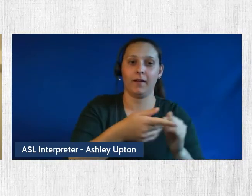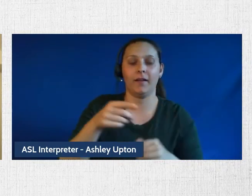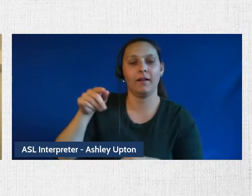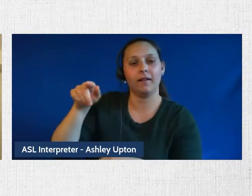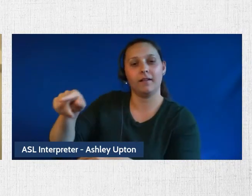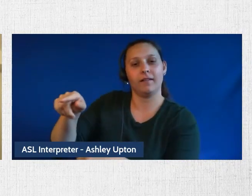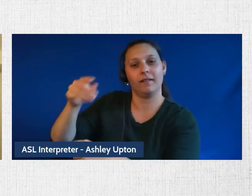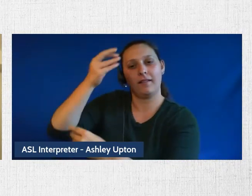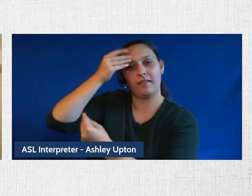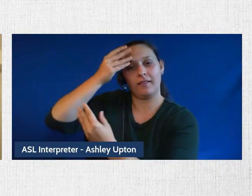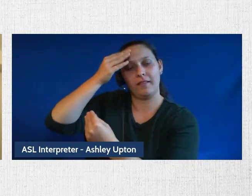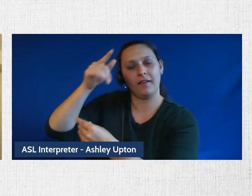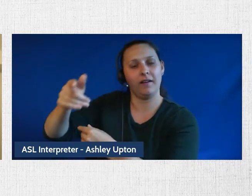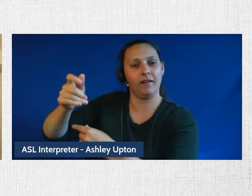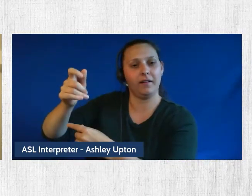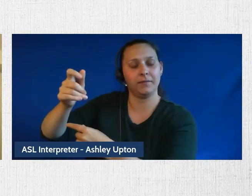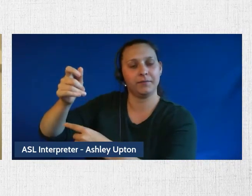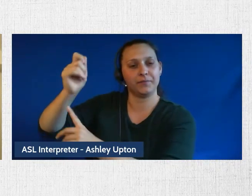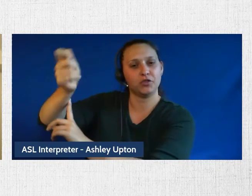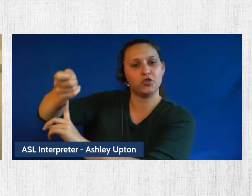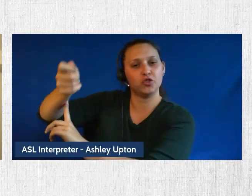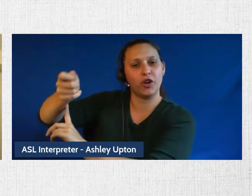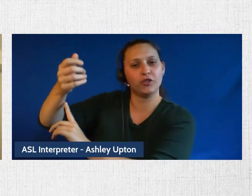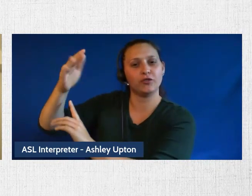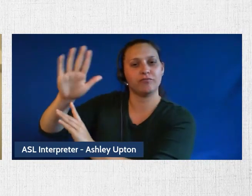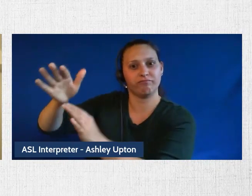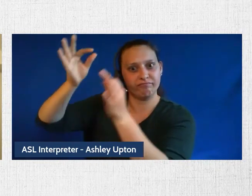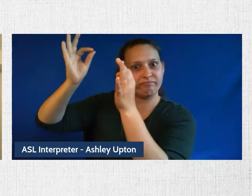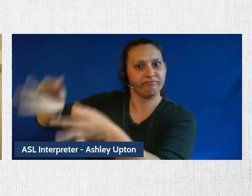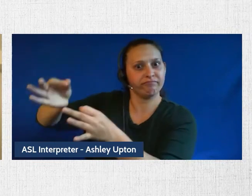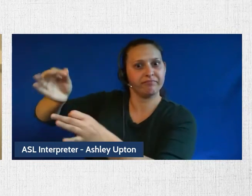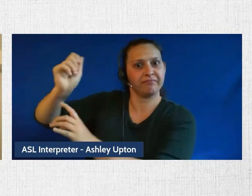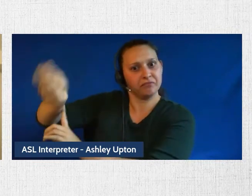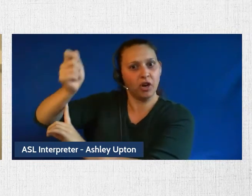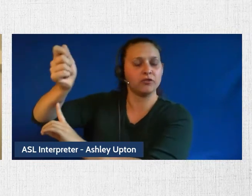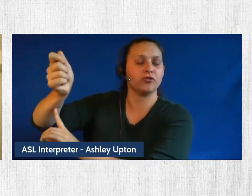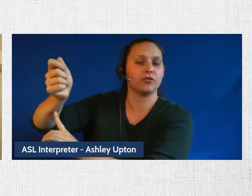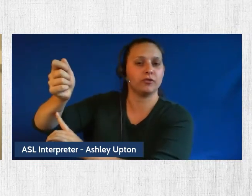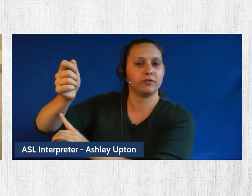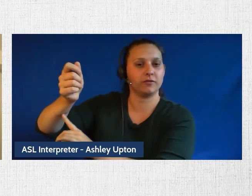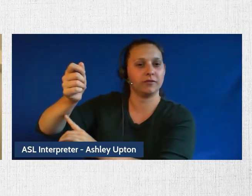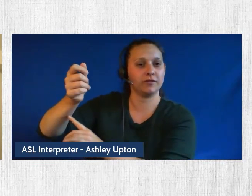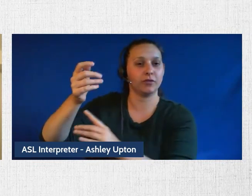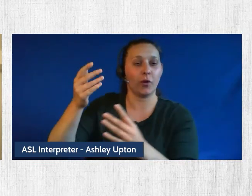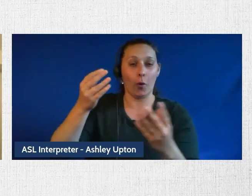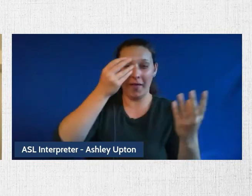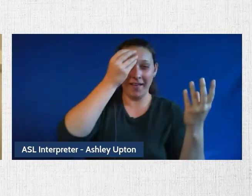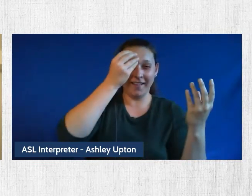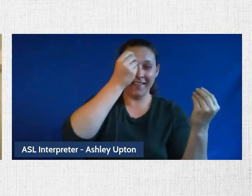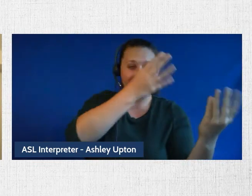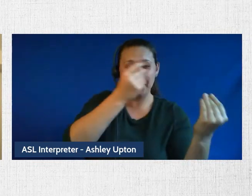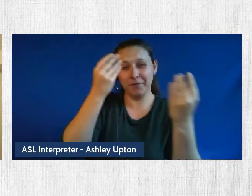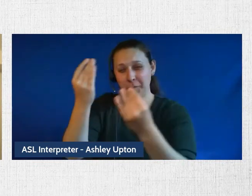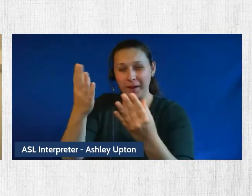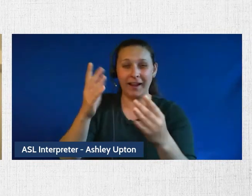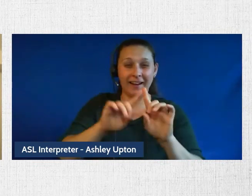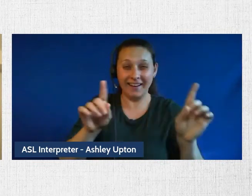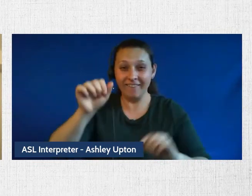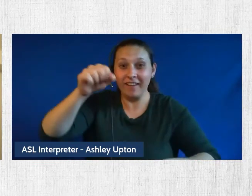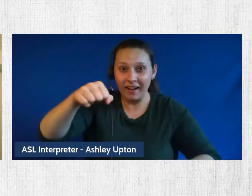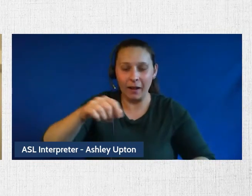judge rulings, things like that. So the data, the similarity is both